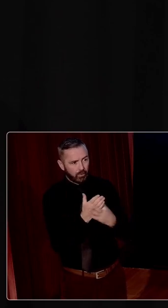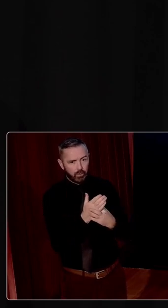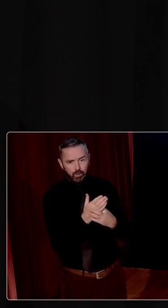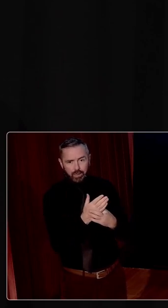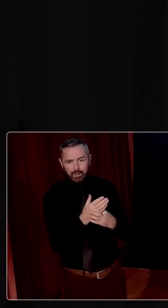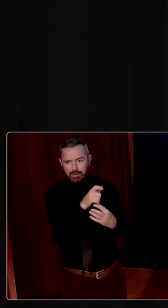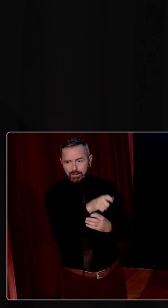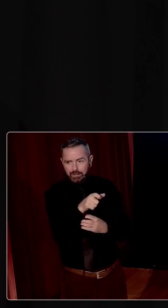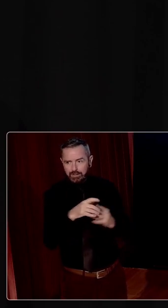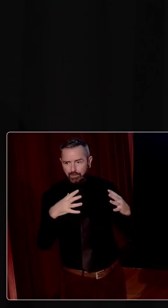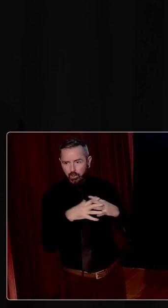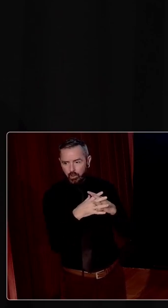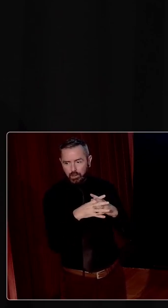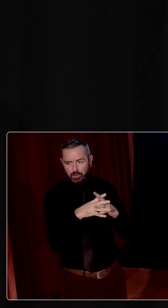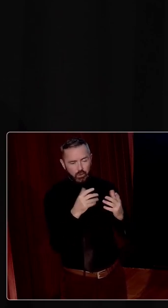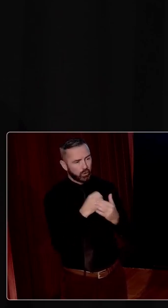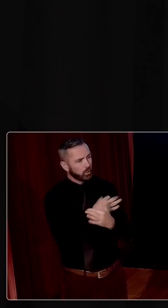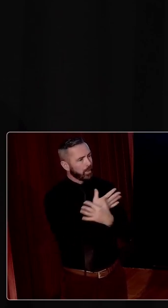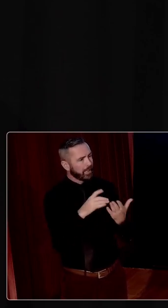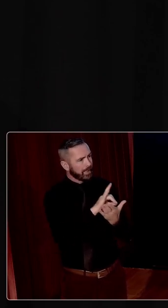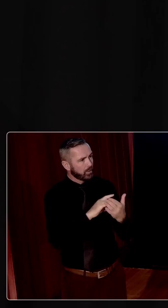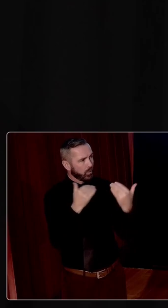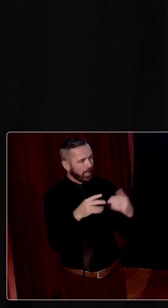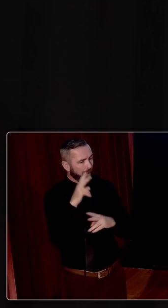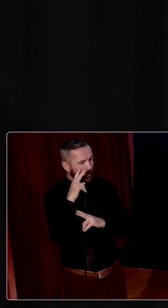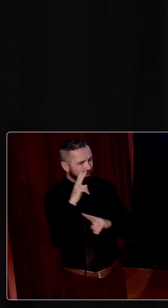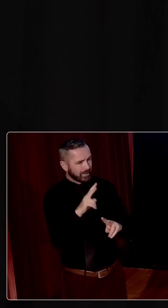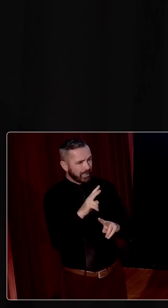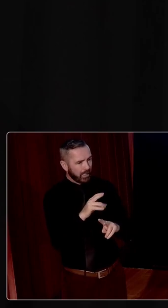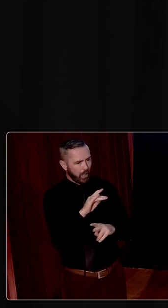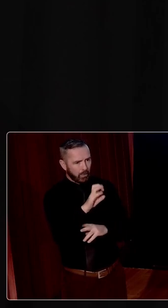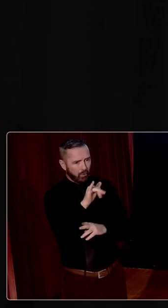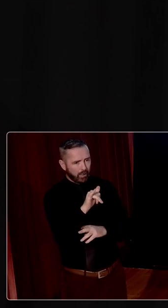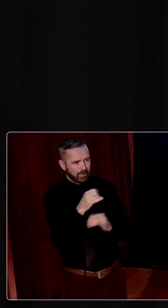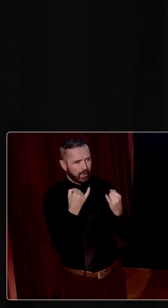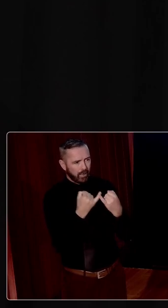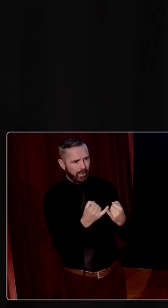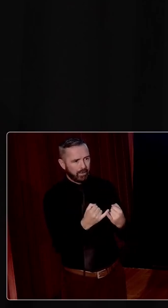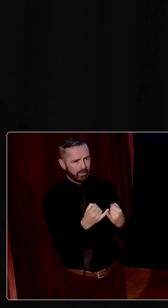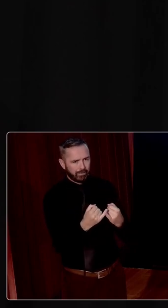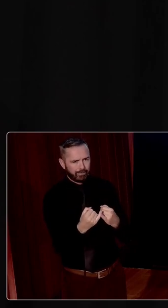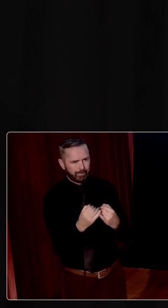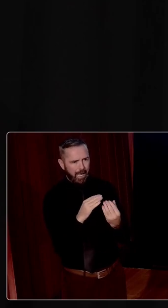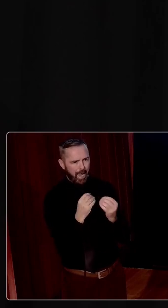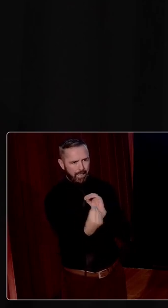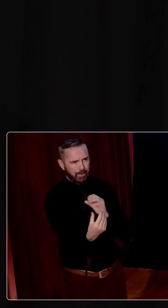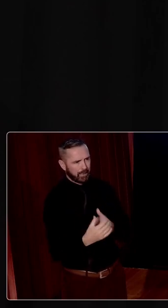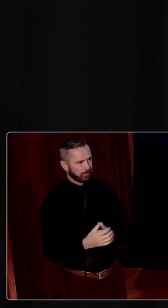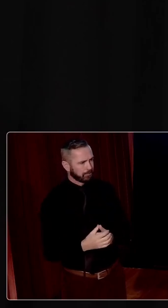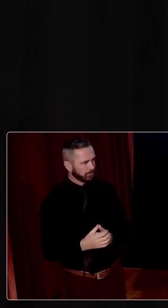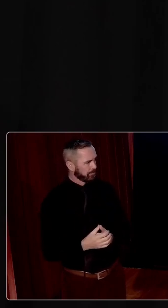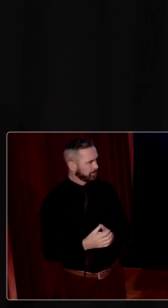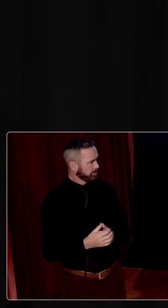And there's a tendency on the part of too many historians now, I think, to see bureaucracy as the enemy. And one of the reasons we have such